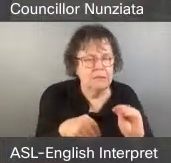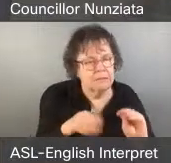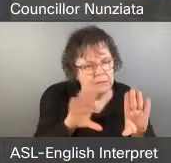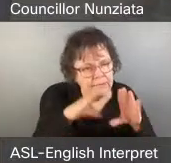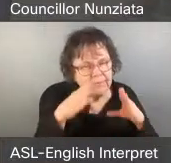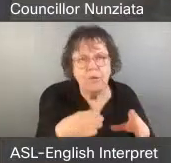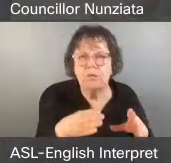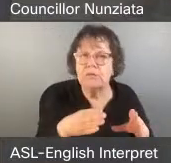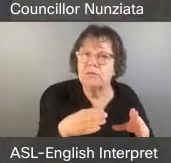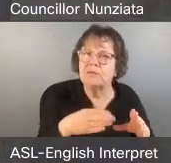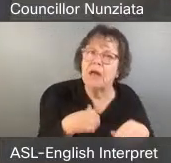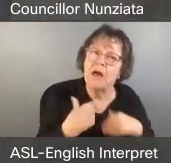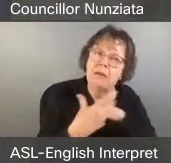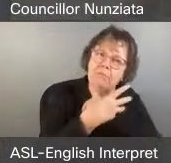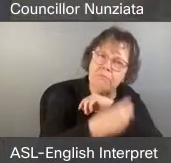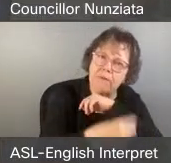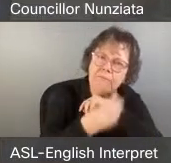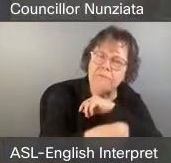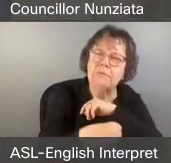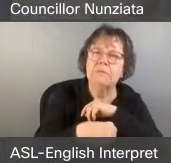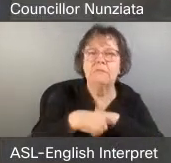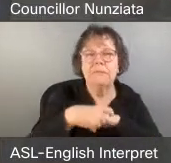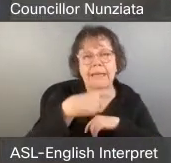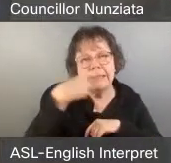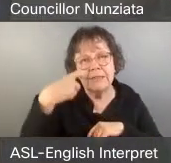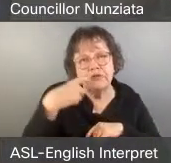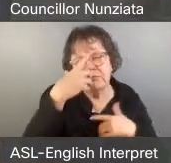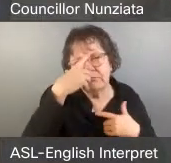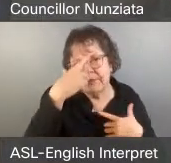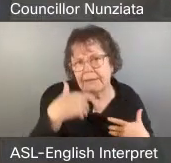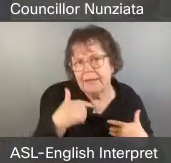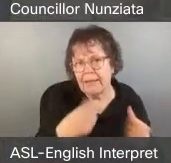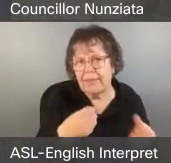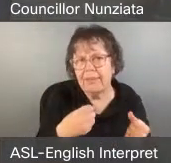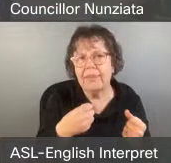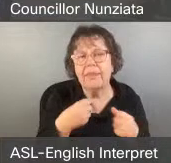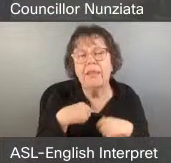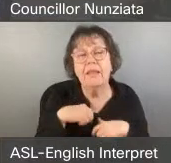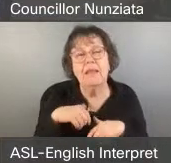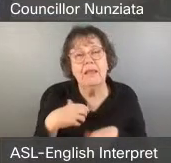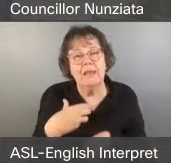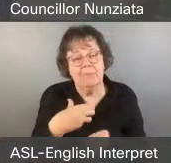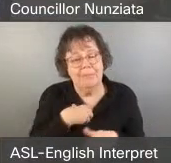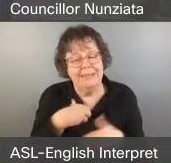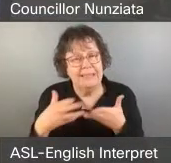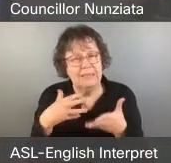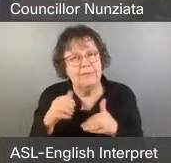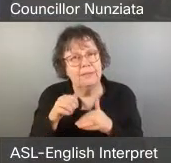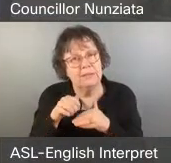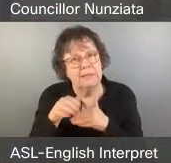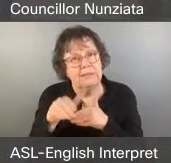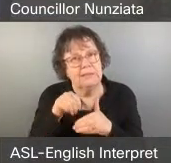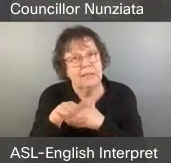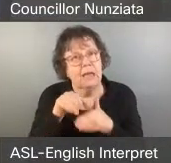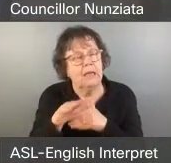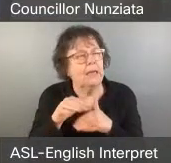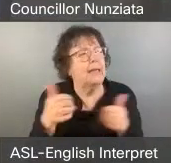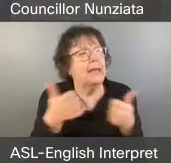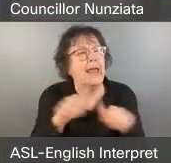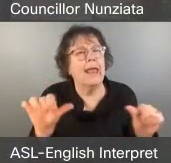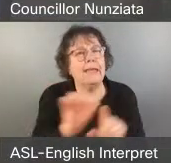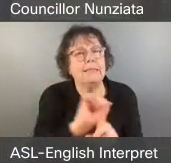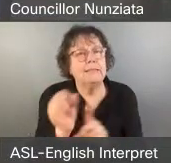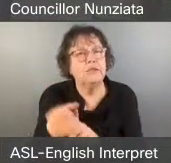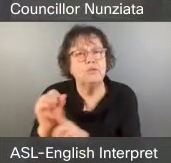poverty, addiction, and mental health troubles. The police service deployed in all possible circumstances is just how, to a